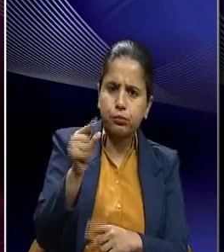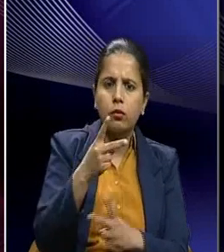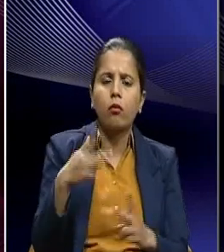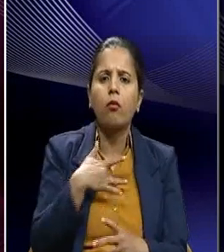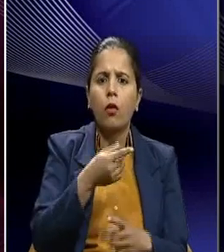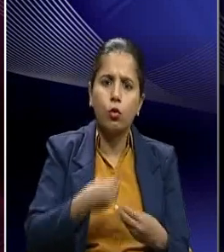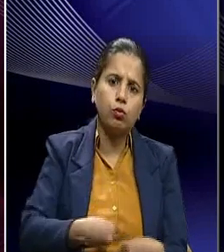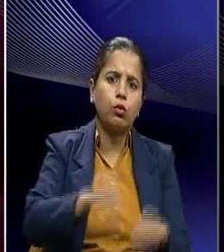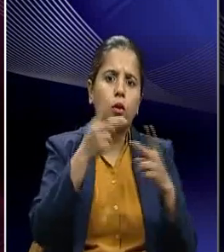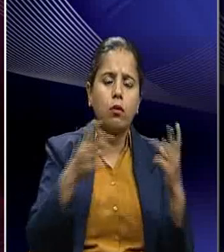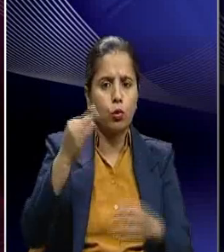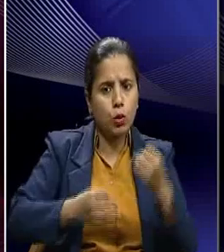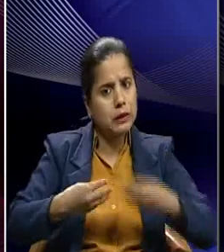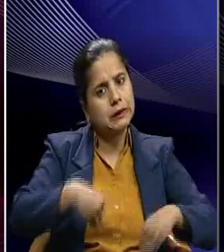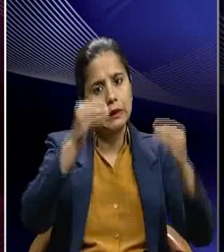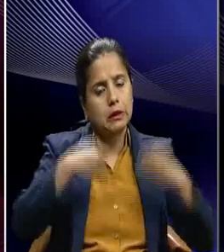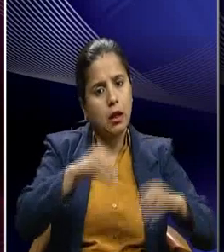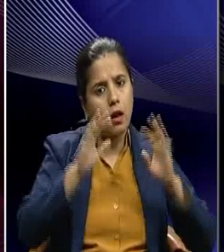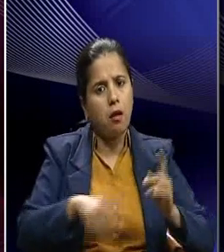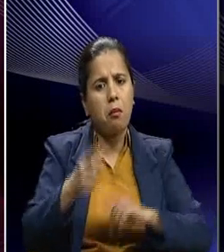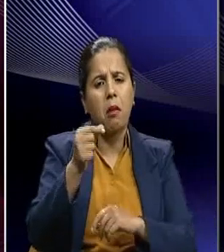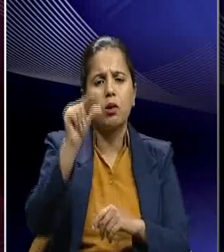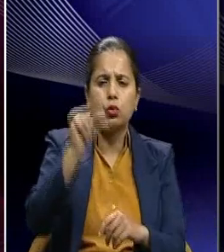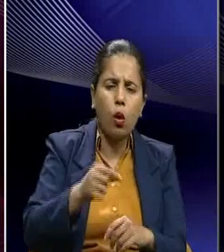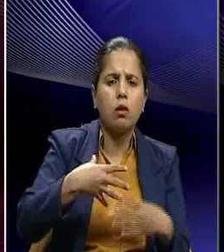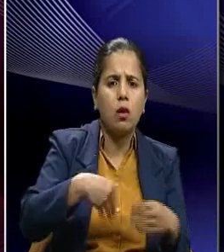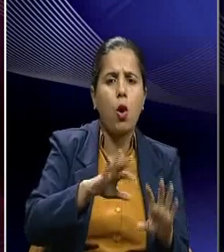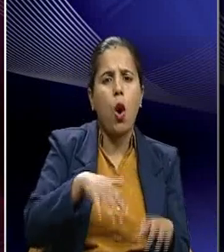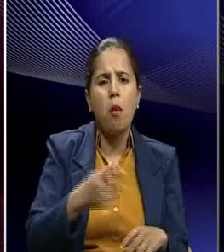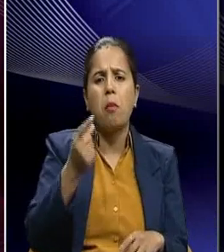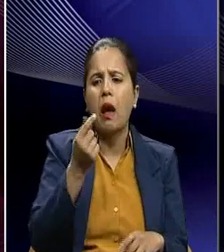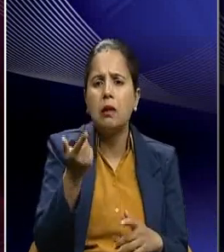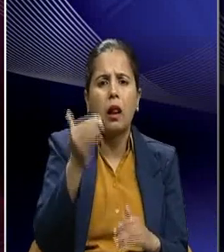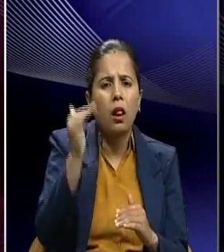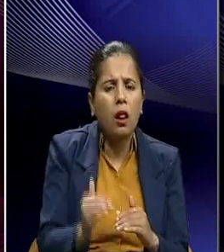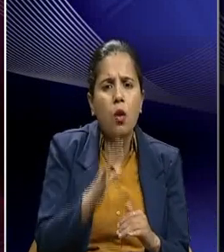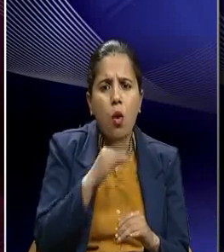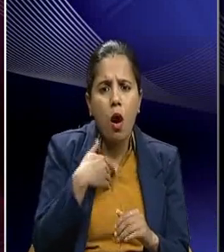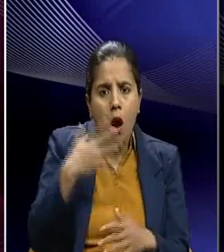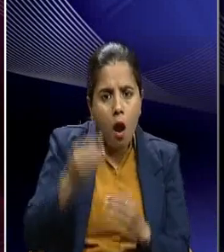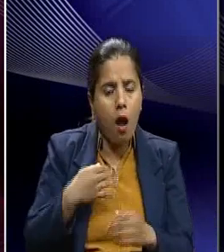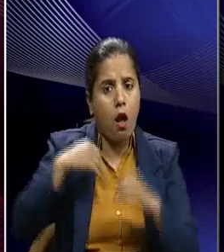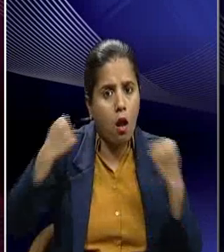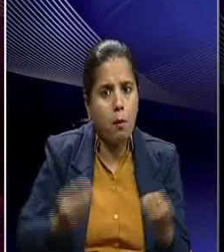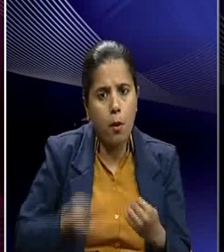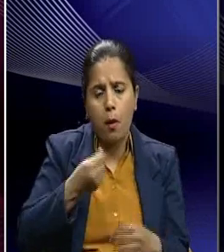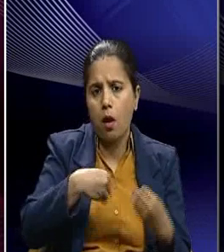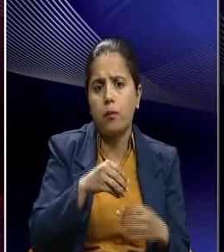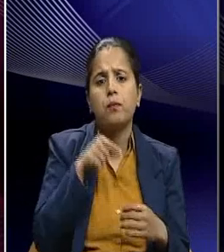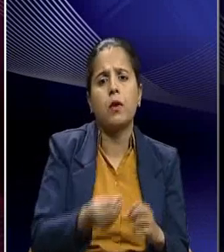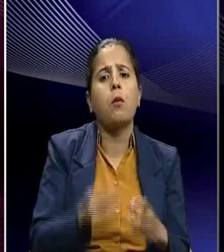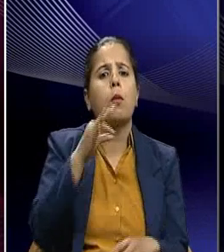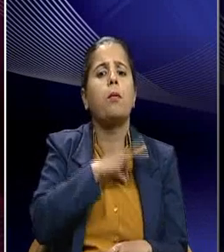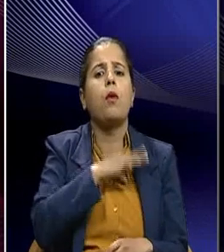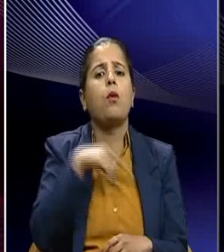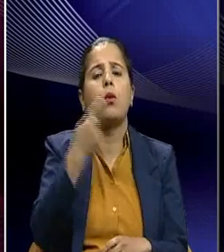sold their produce of milk at very low prices or throw away prices. And the majority of the profits they were being